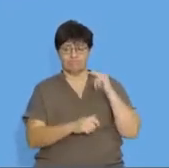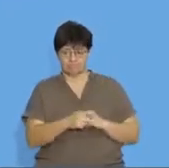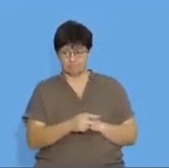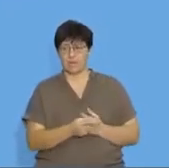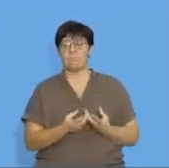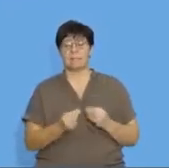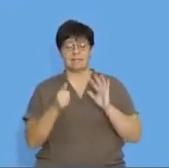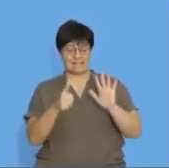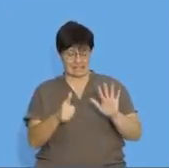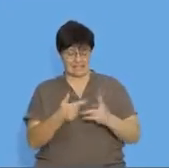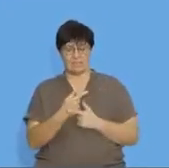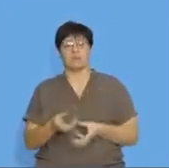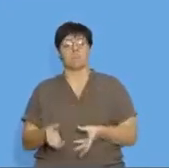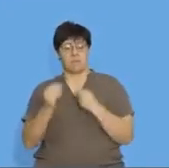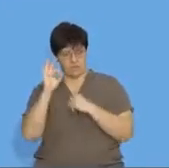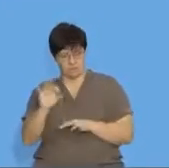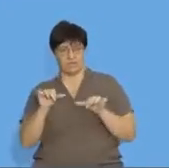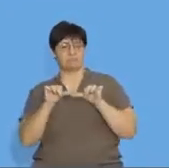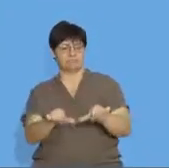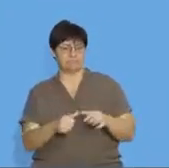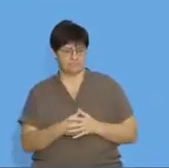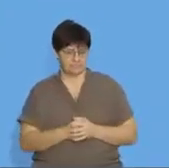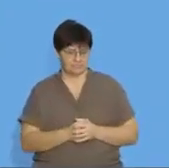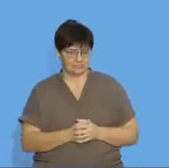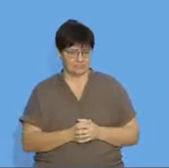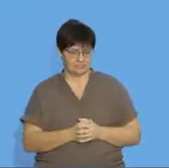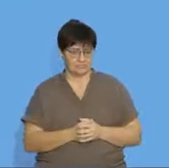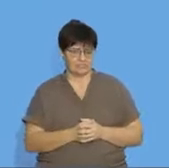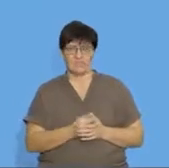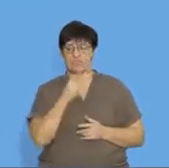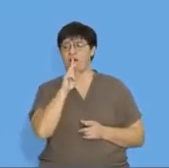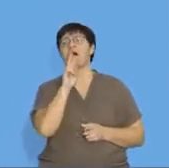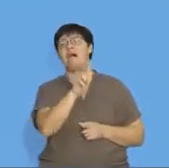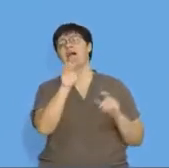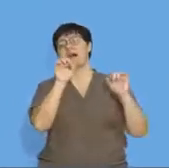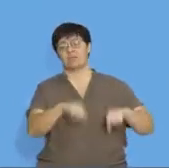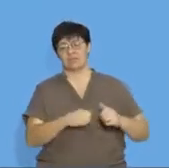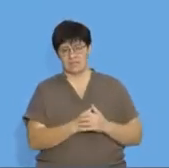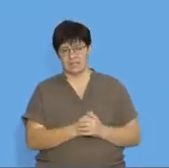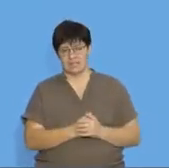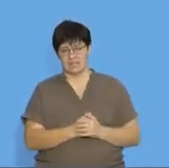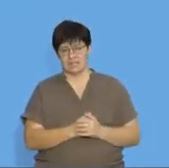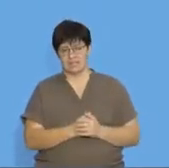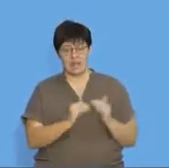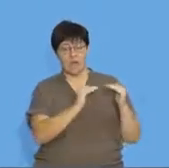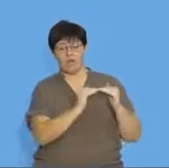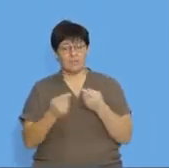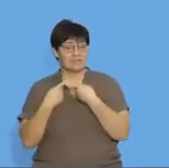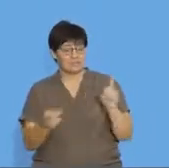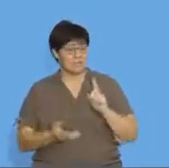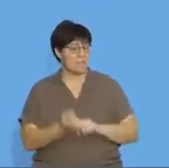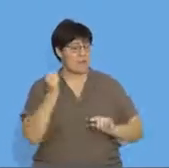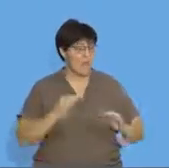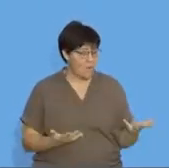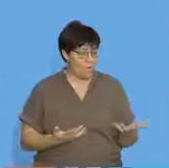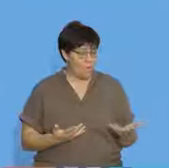6, I again get 3. So, hopefully everyone will agree with me that the common difference can